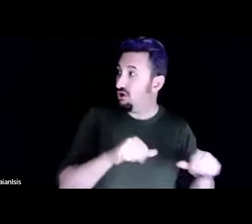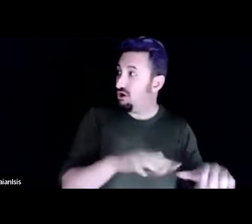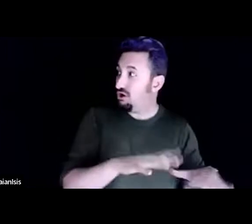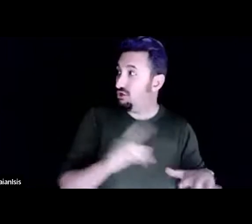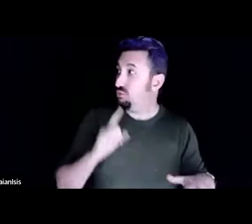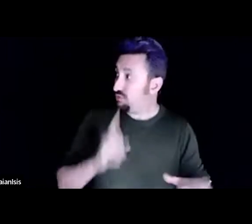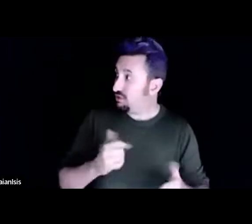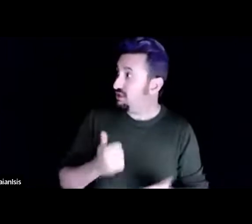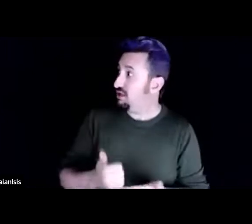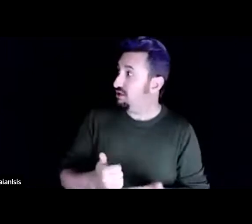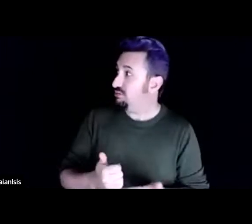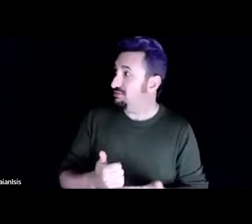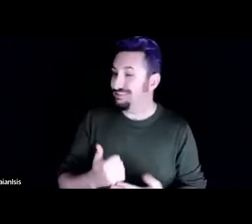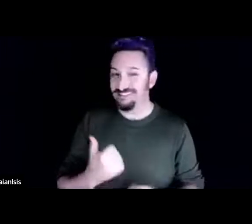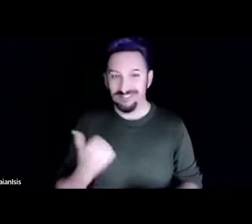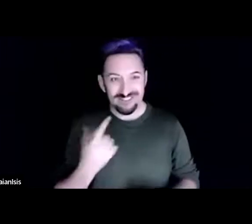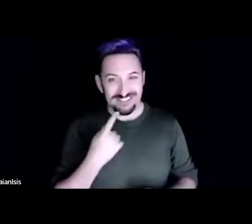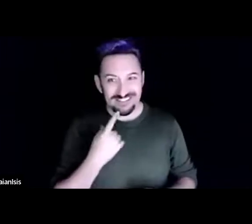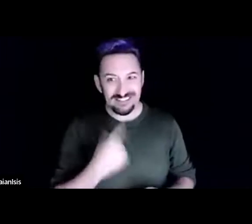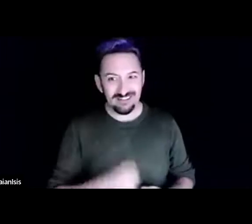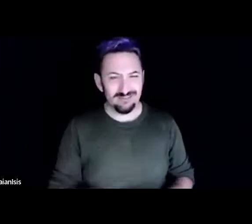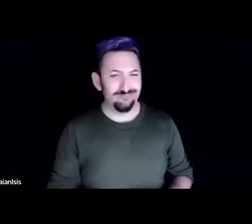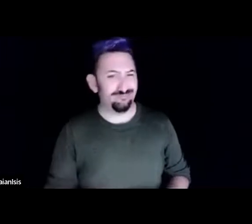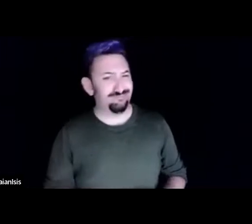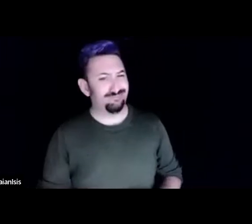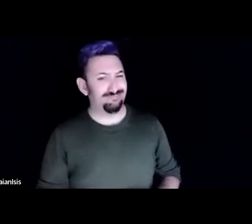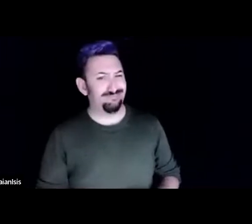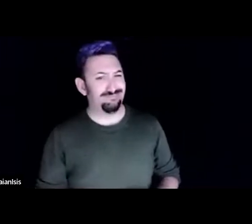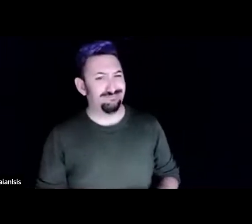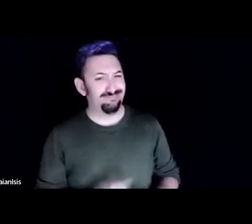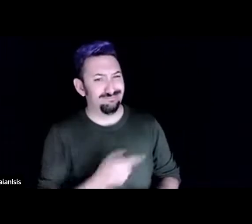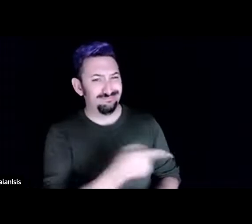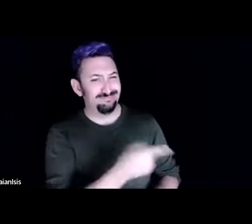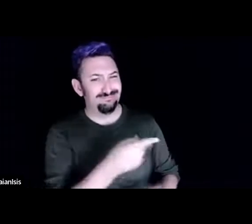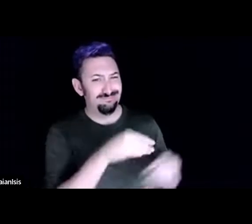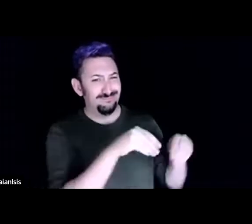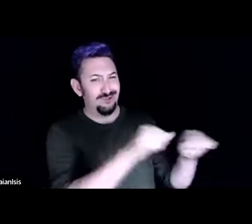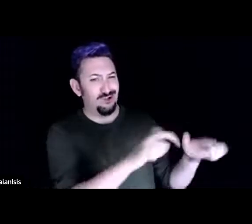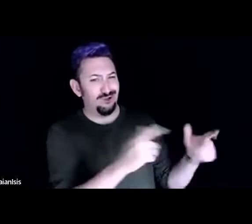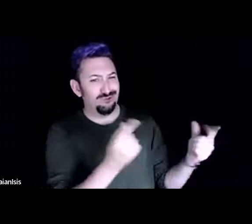what would the garden have to do with the test scores